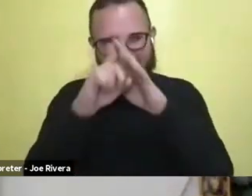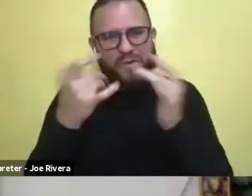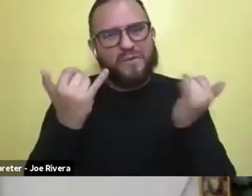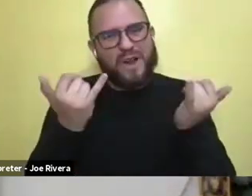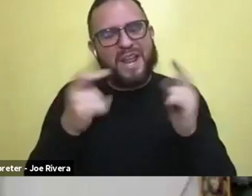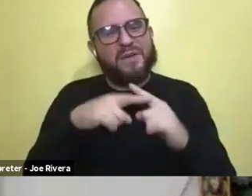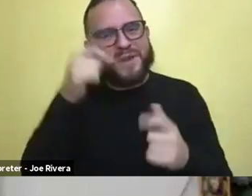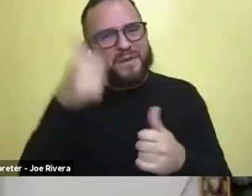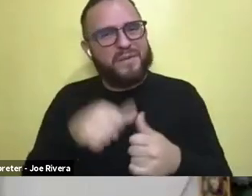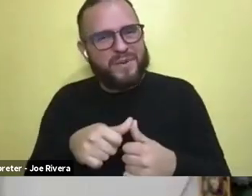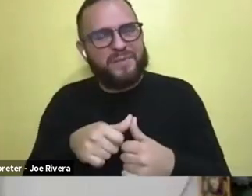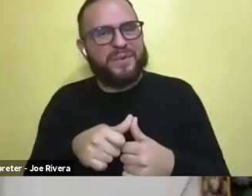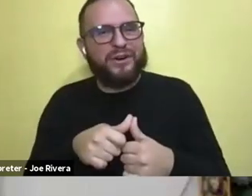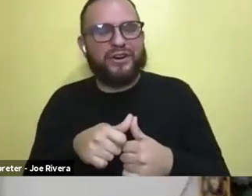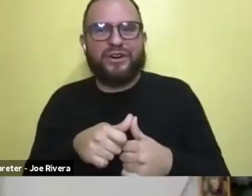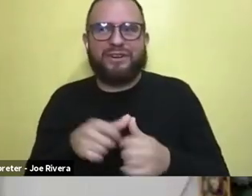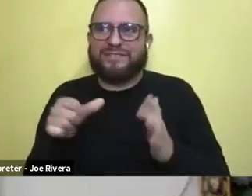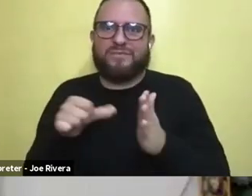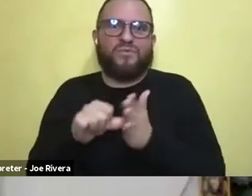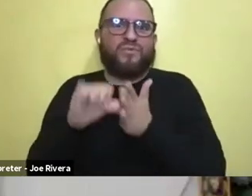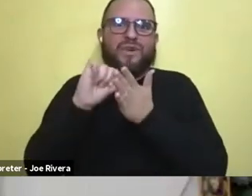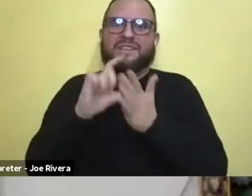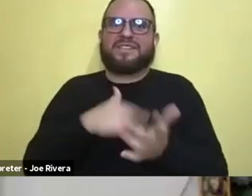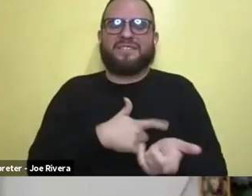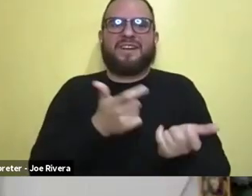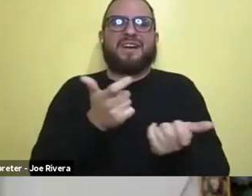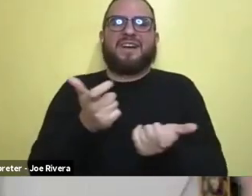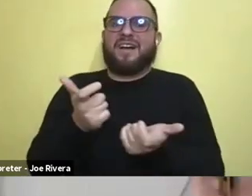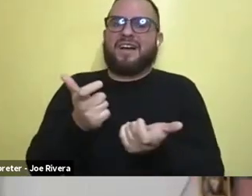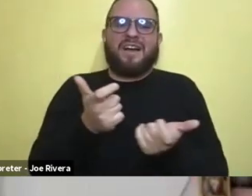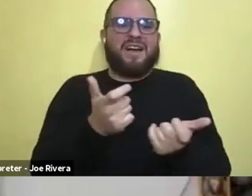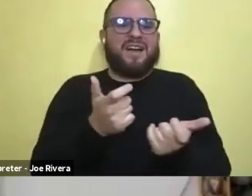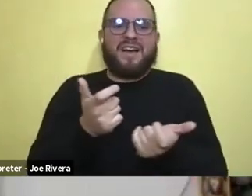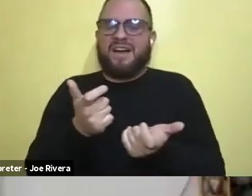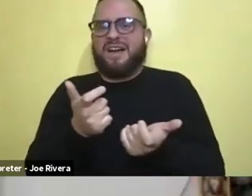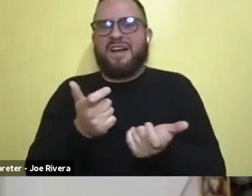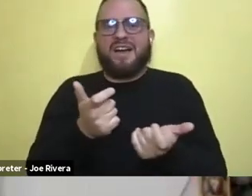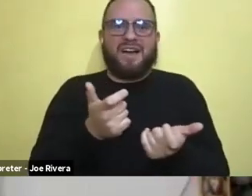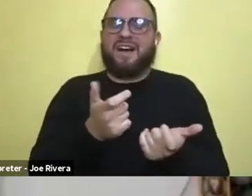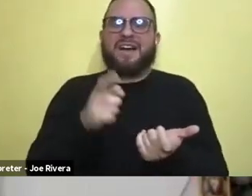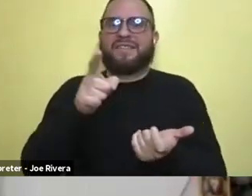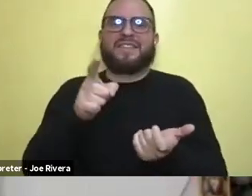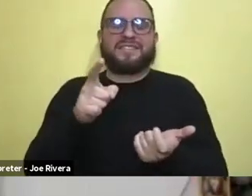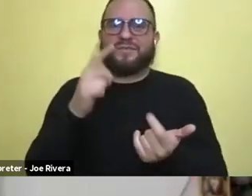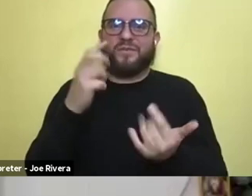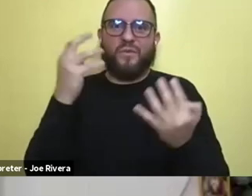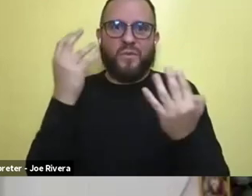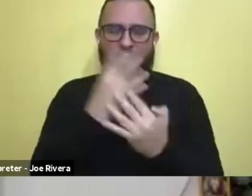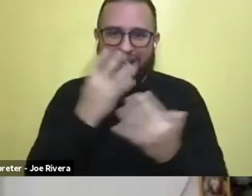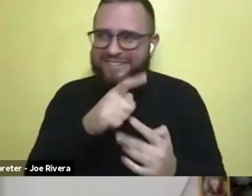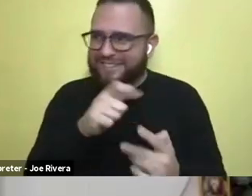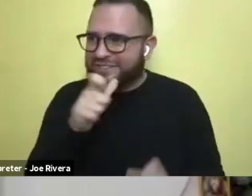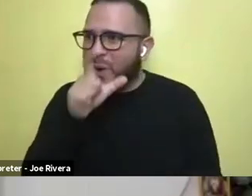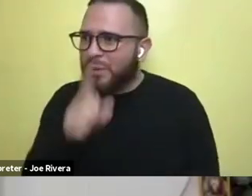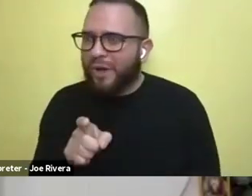do remember that it was really impressive. Like I was walking down and I was like, this is insane. Like you're telling me this isn't real.